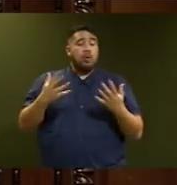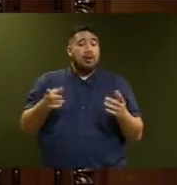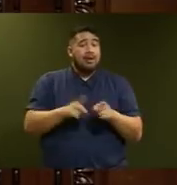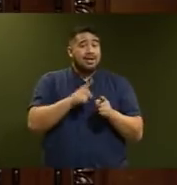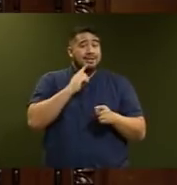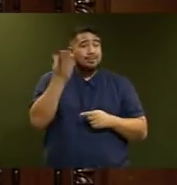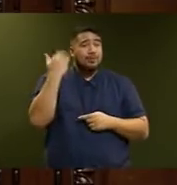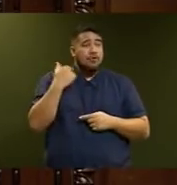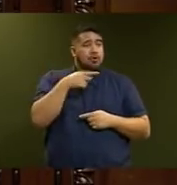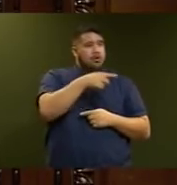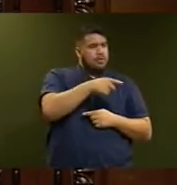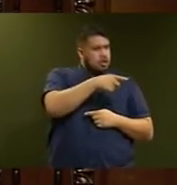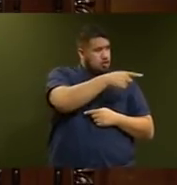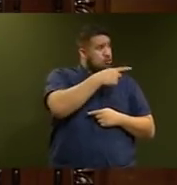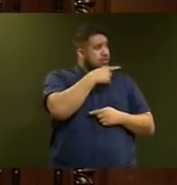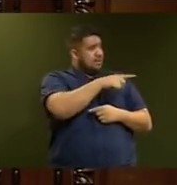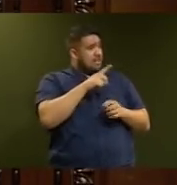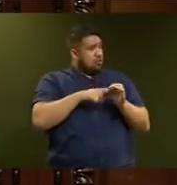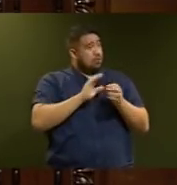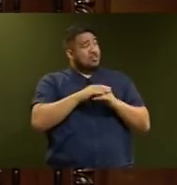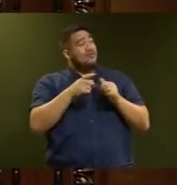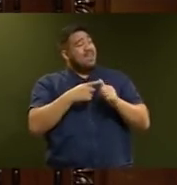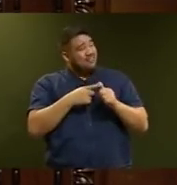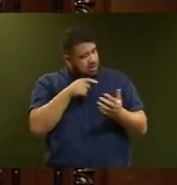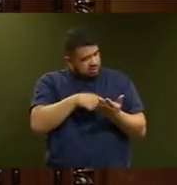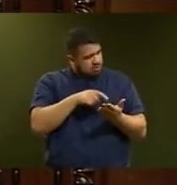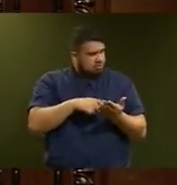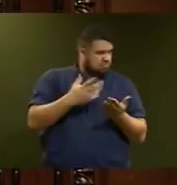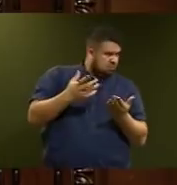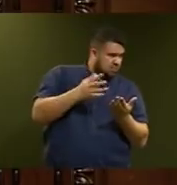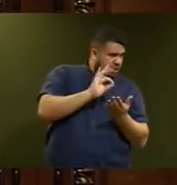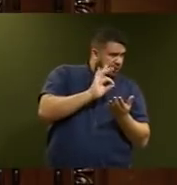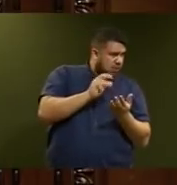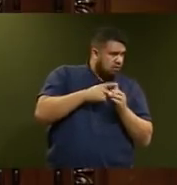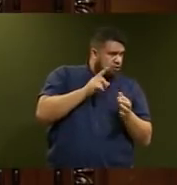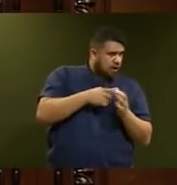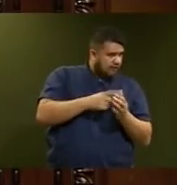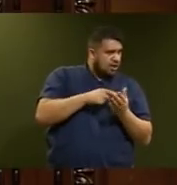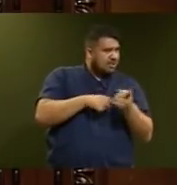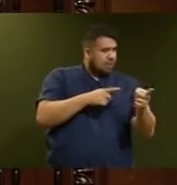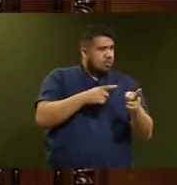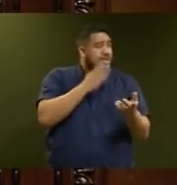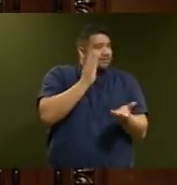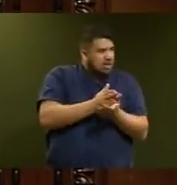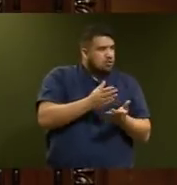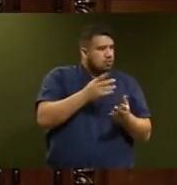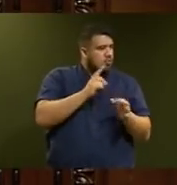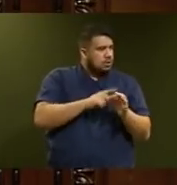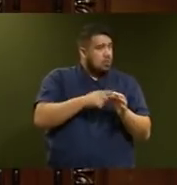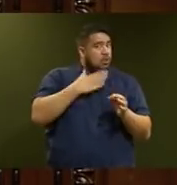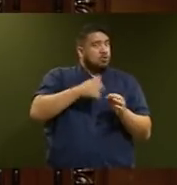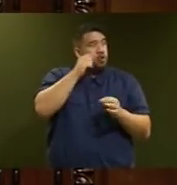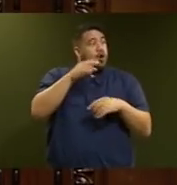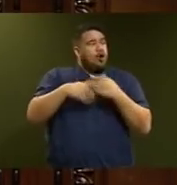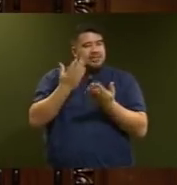was a question of advice. There has been... There was no suggestion of advice in there. It was a factual question around a